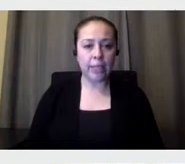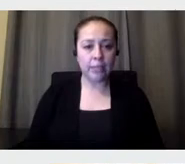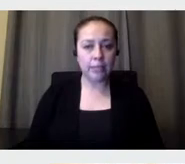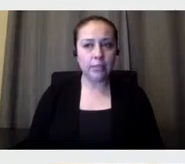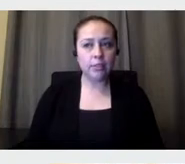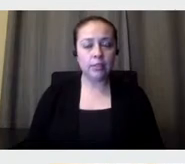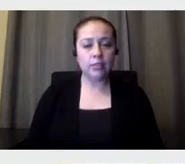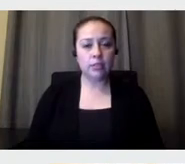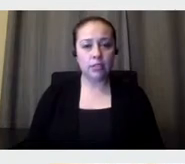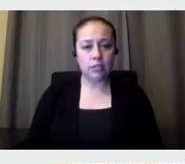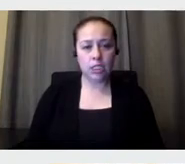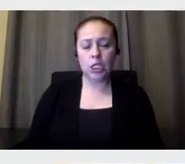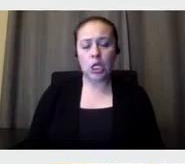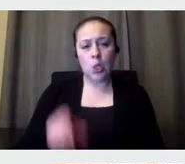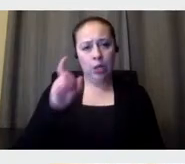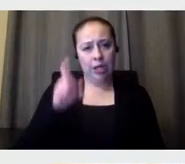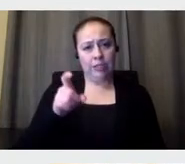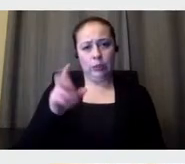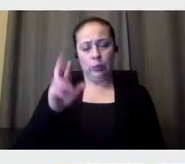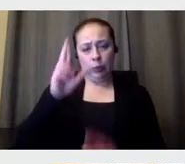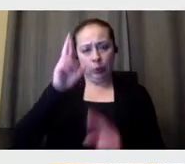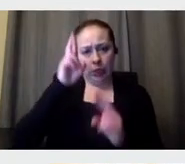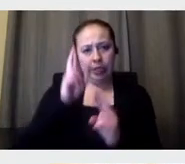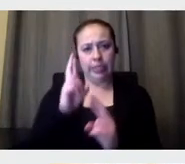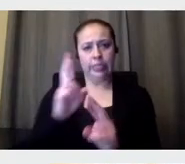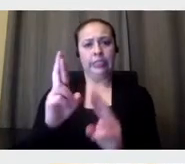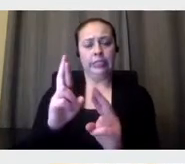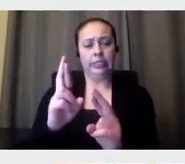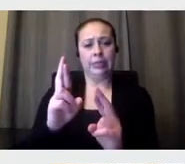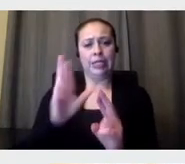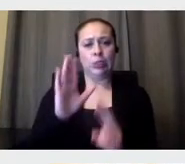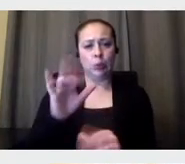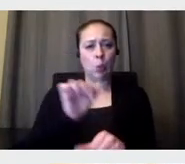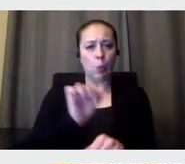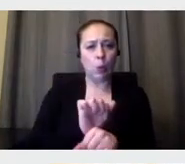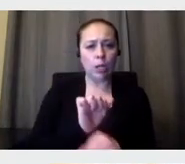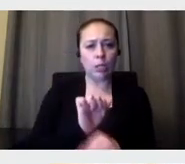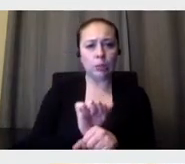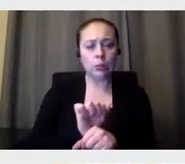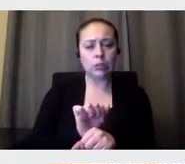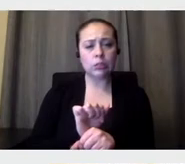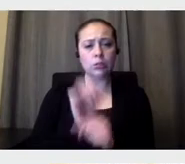to, to respect your, or what you're doing. And it was, um,